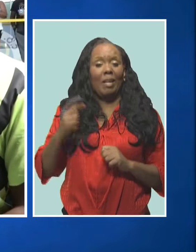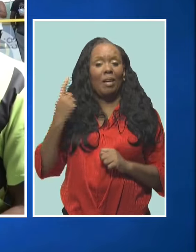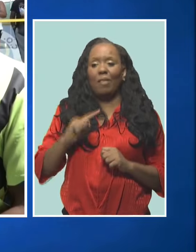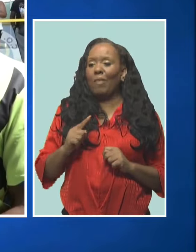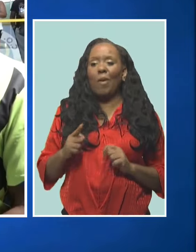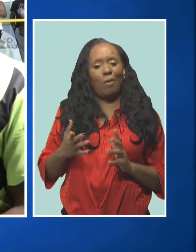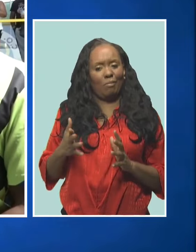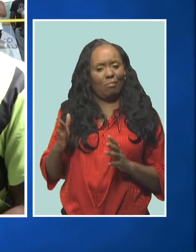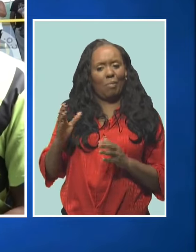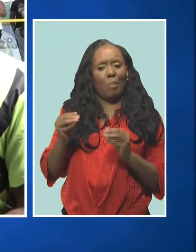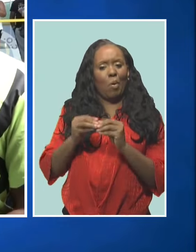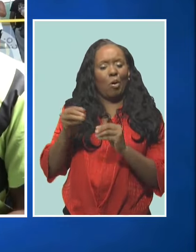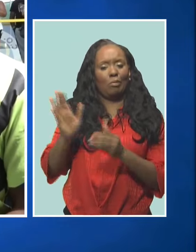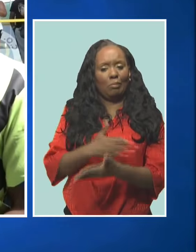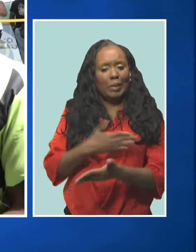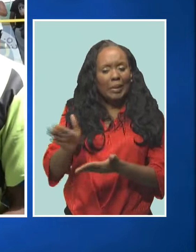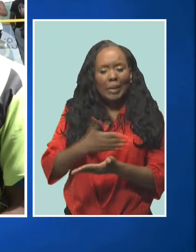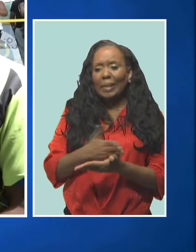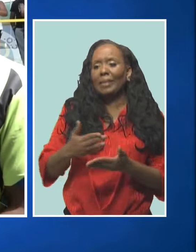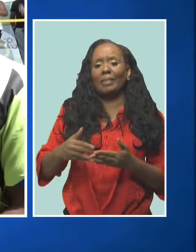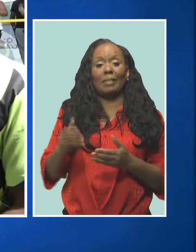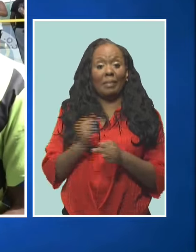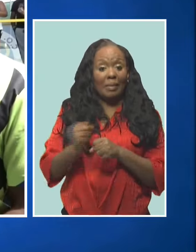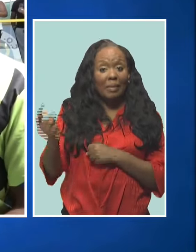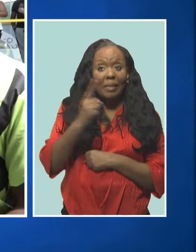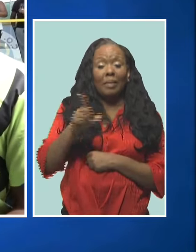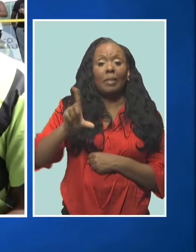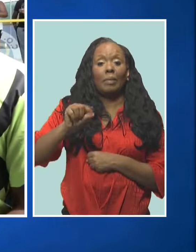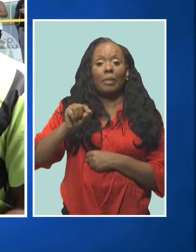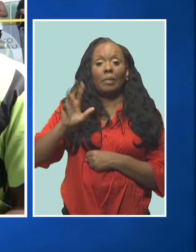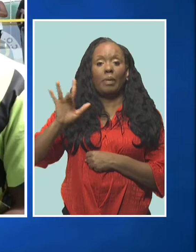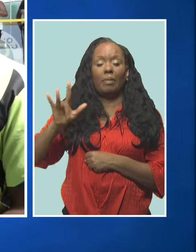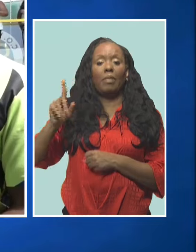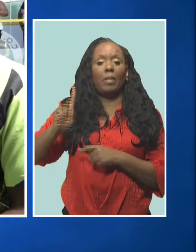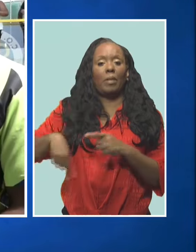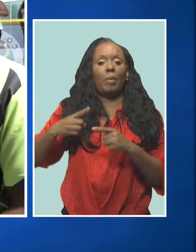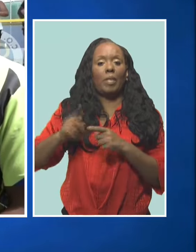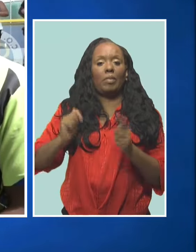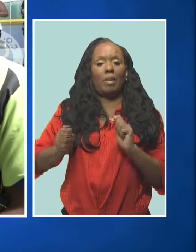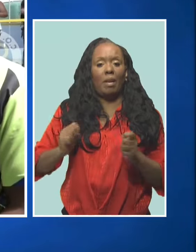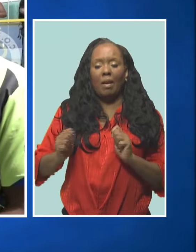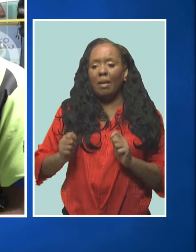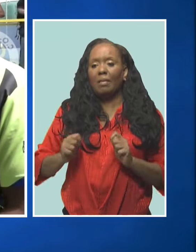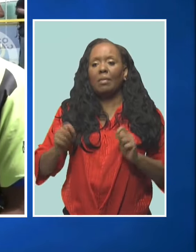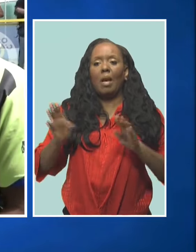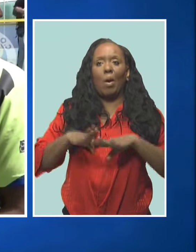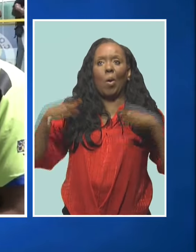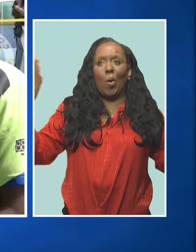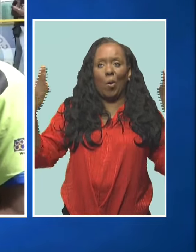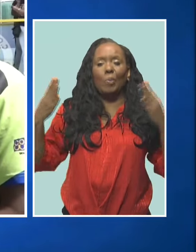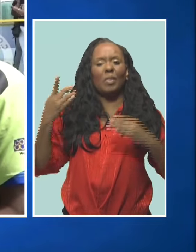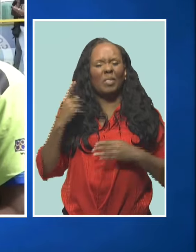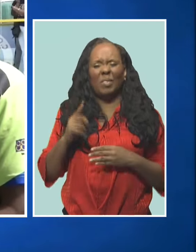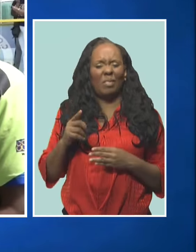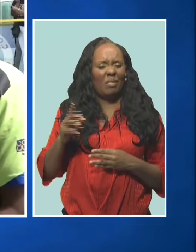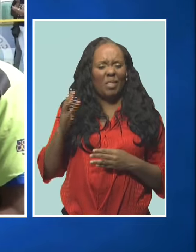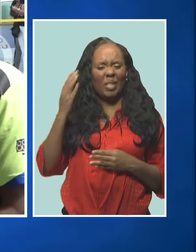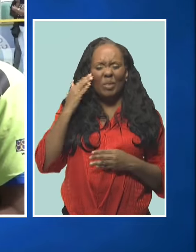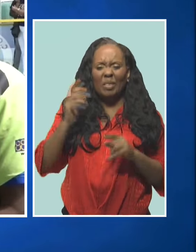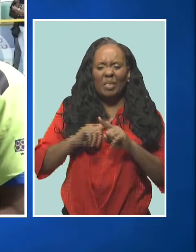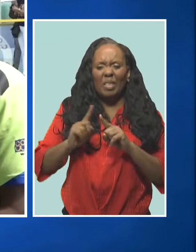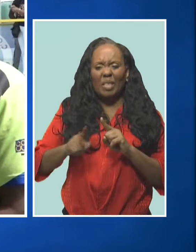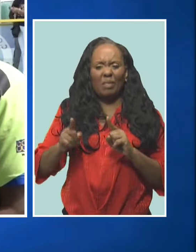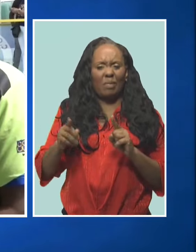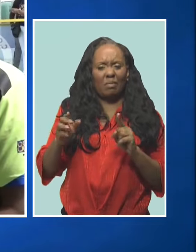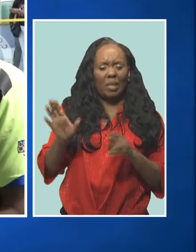have some performances next year, 2025, when the Trinidad tents open up. So you'll have Sir Ruel down there performing, Doyen, Raheem,